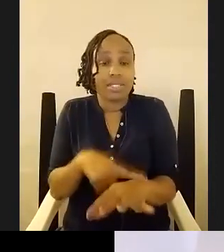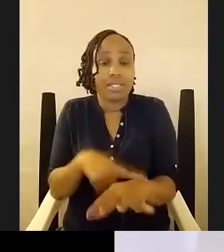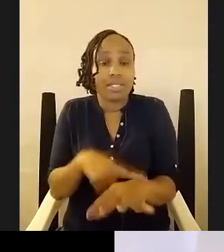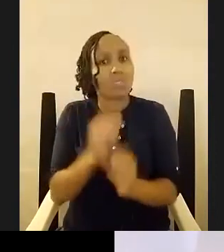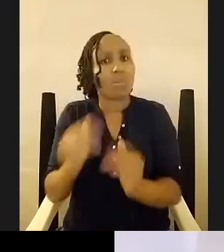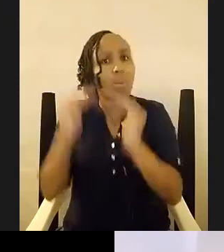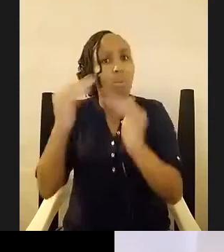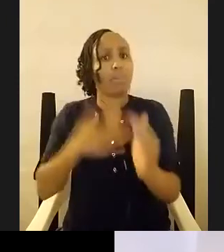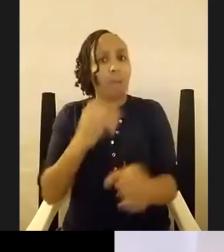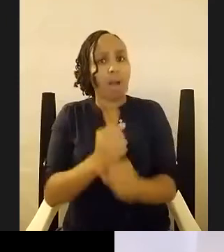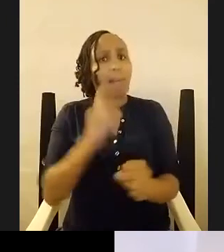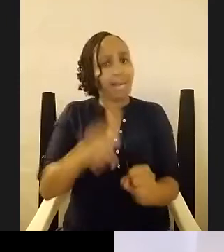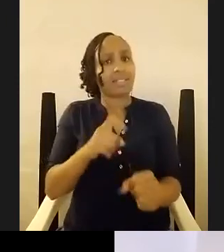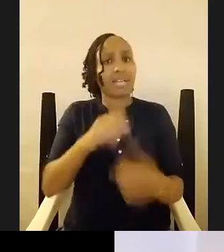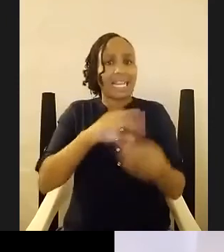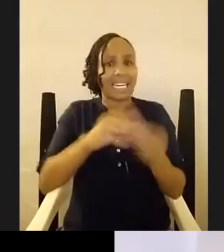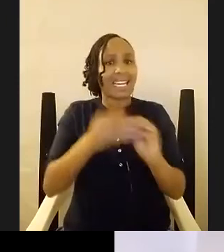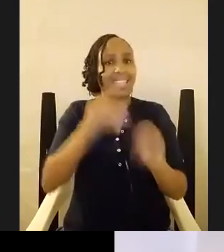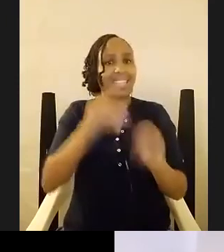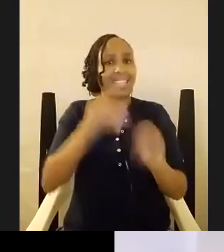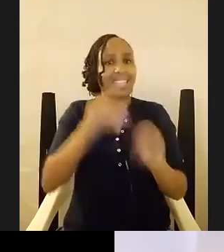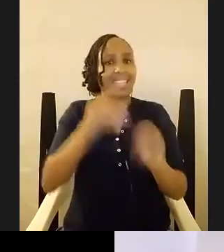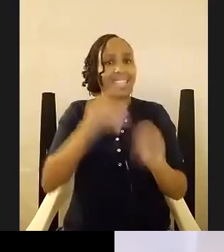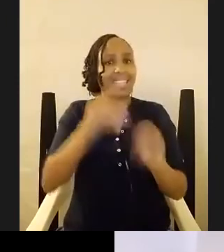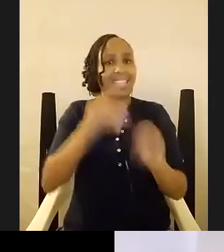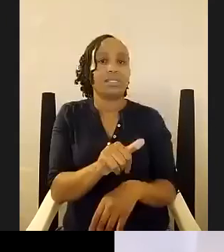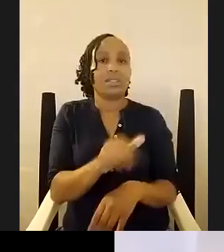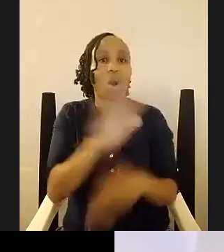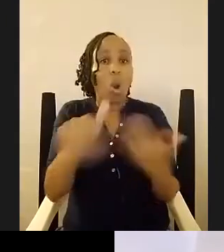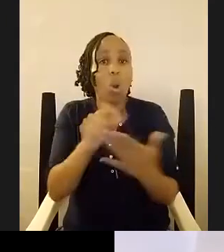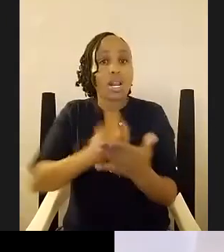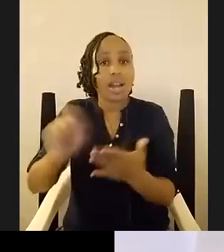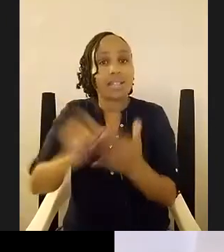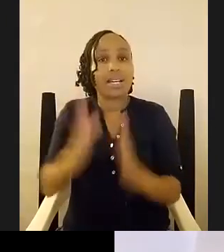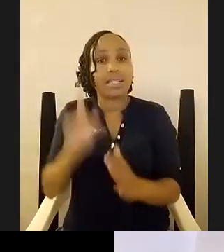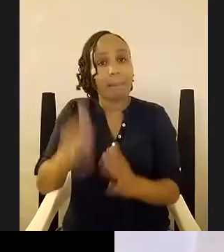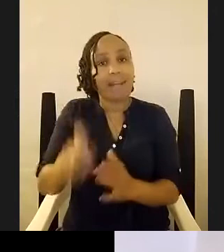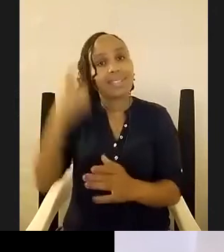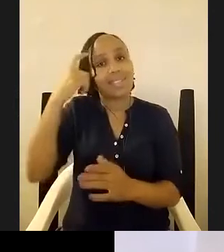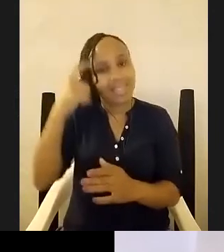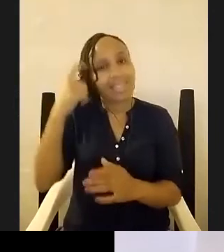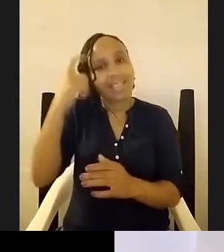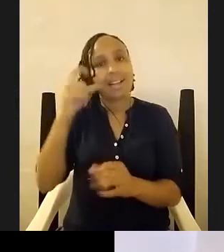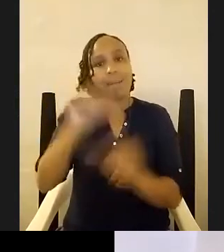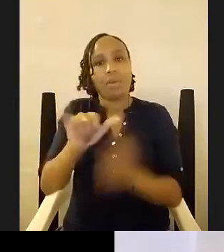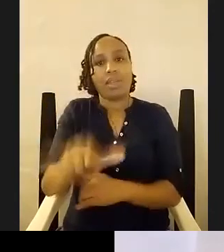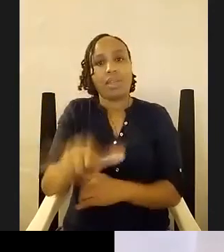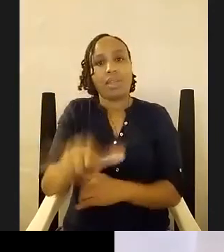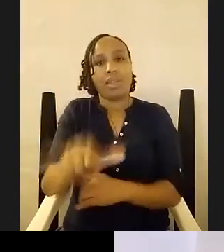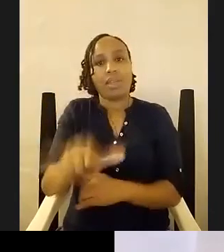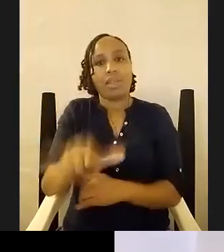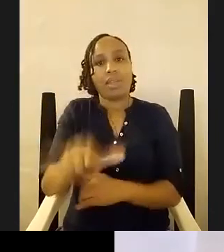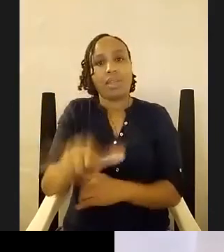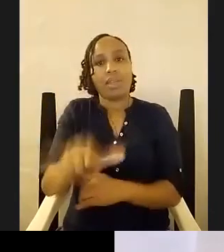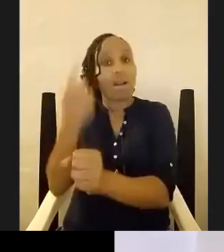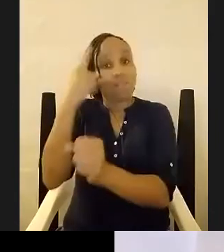and i think all writers should start thinking about that when they submit work for consideration because try